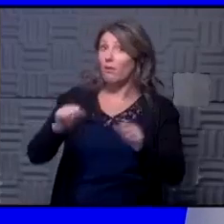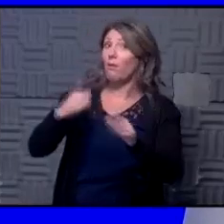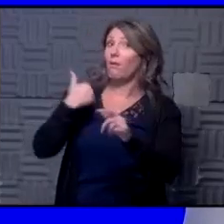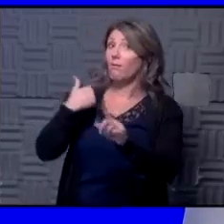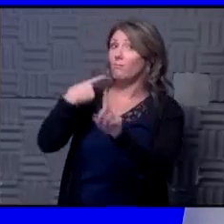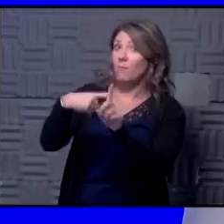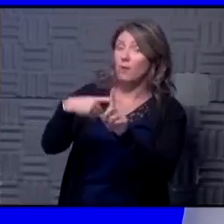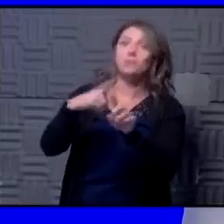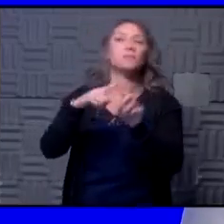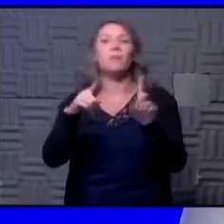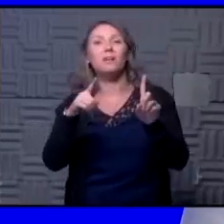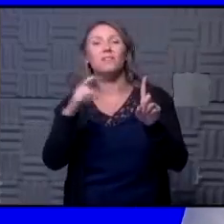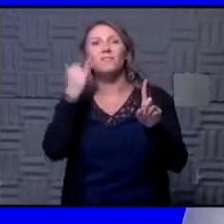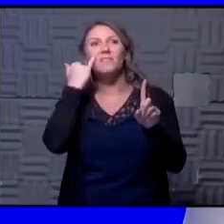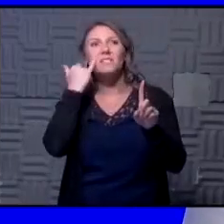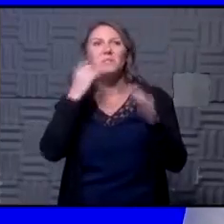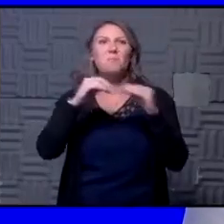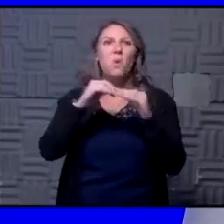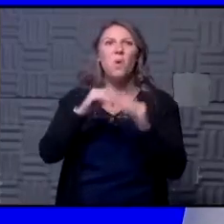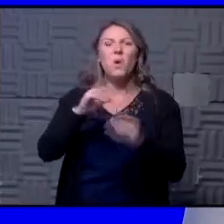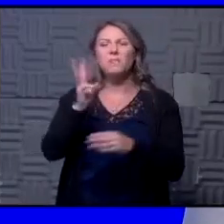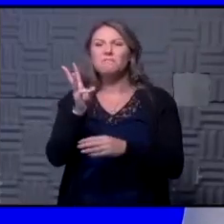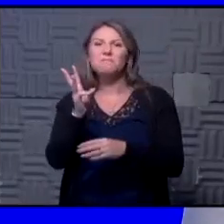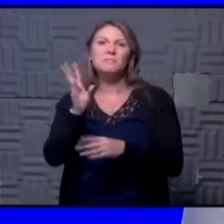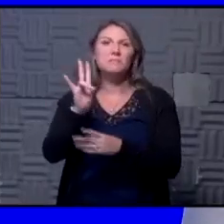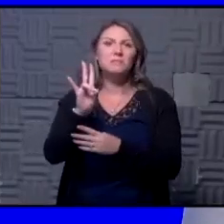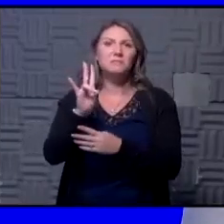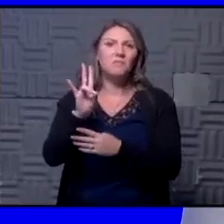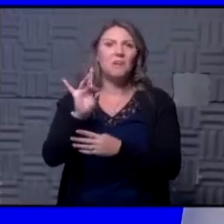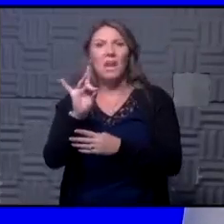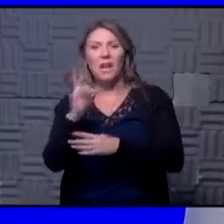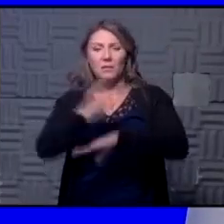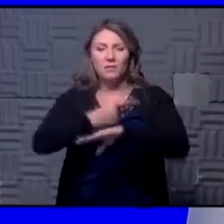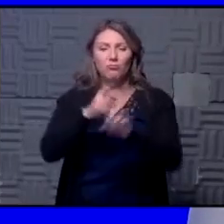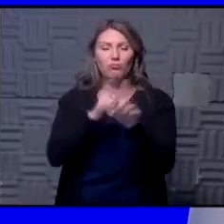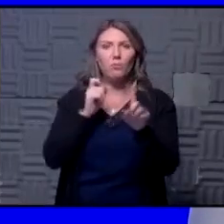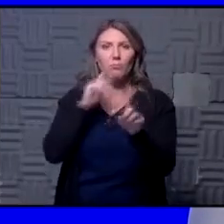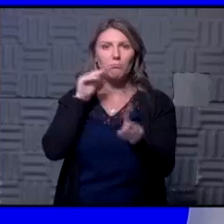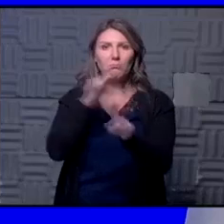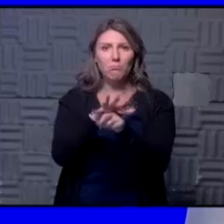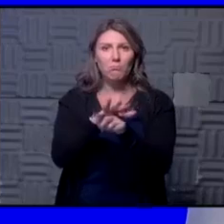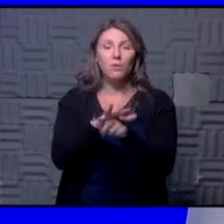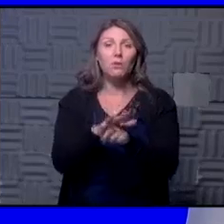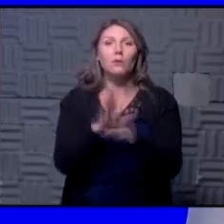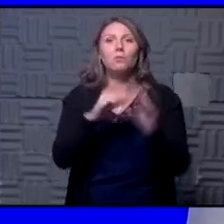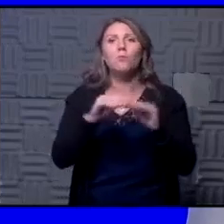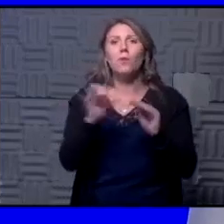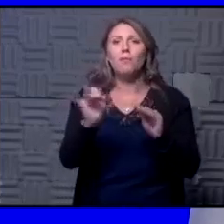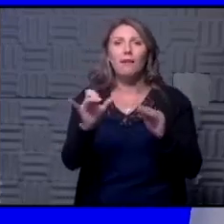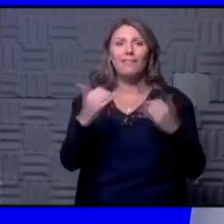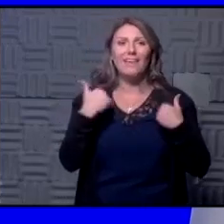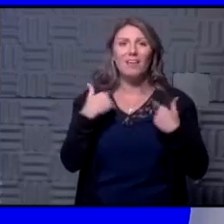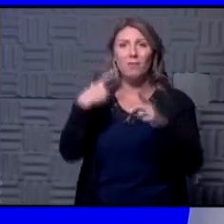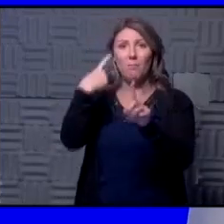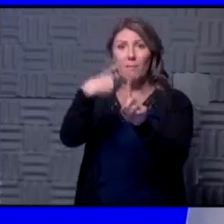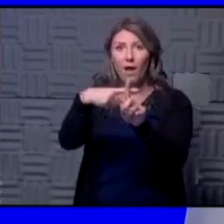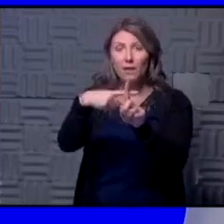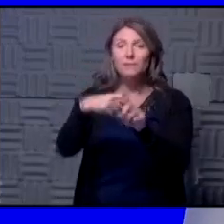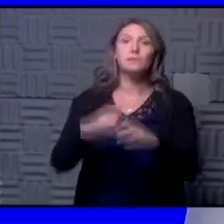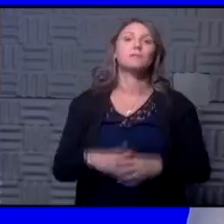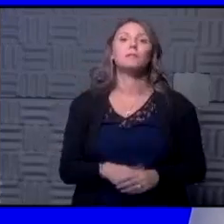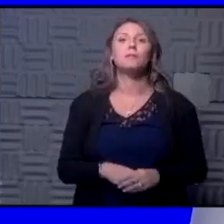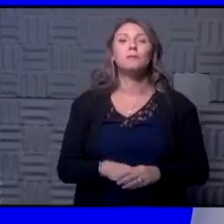positive but if it's more that six seven eight day mark from your exposure you are more likely to have a positive